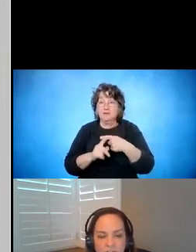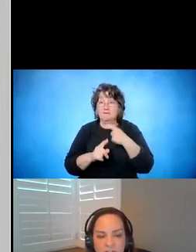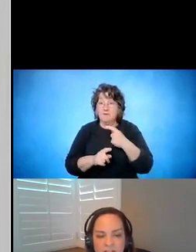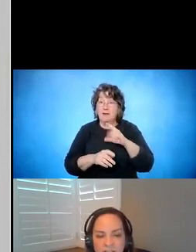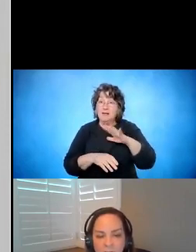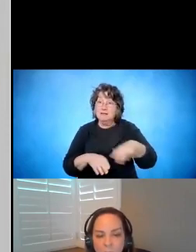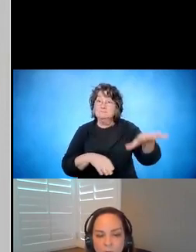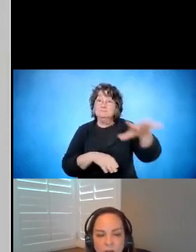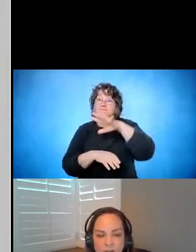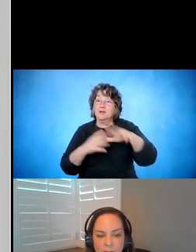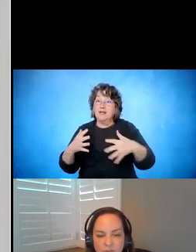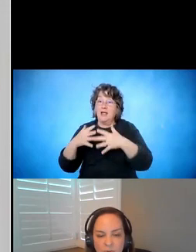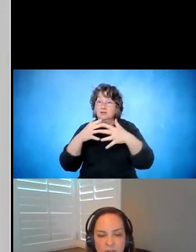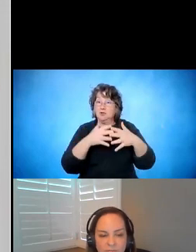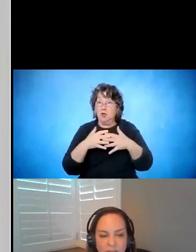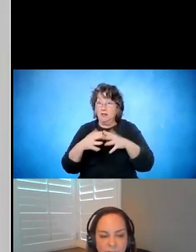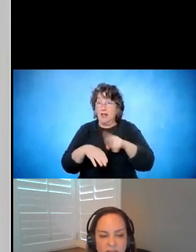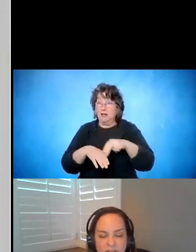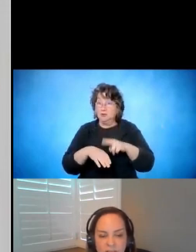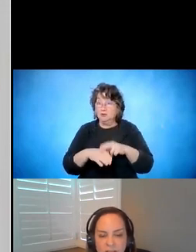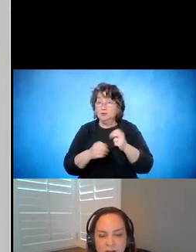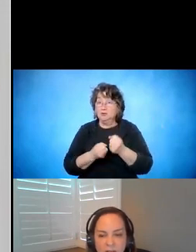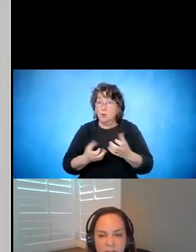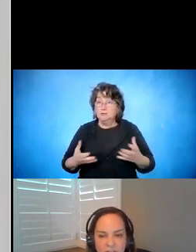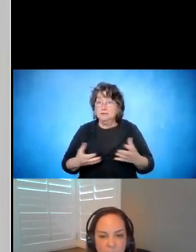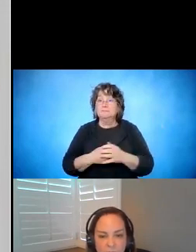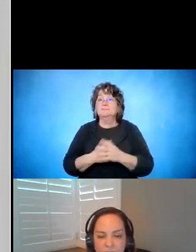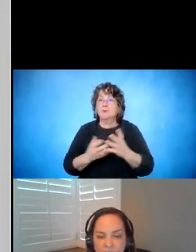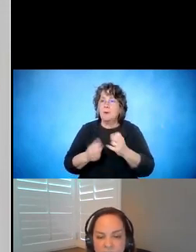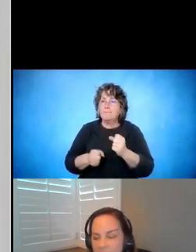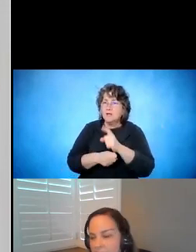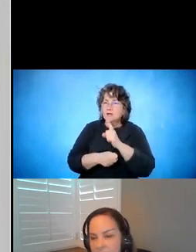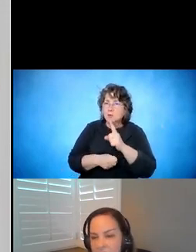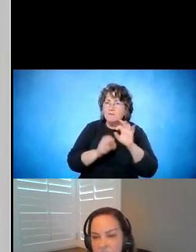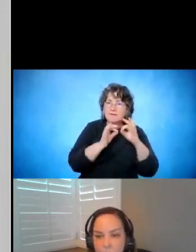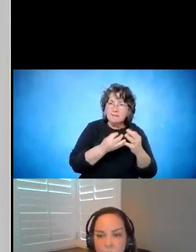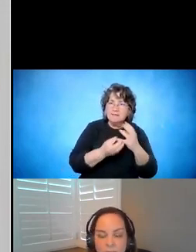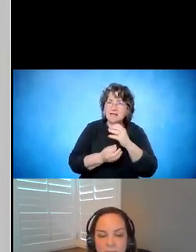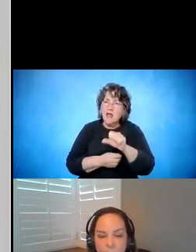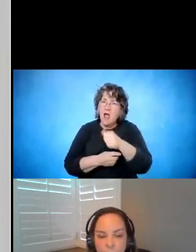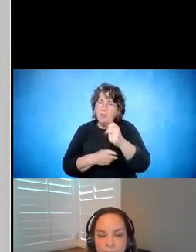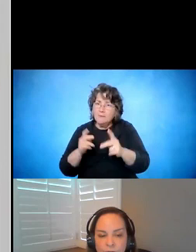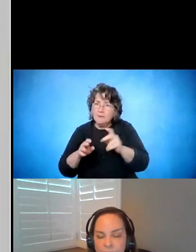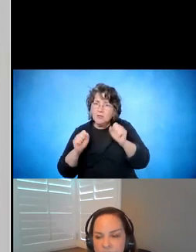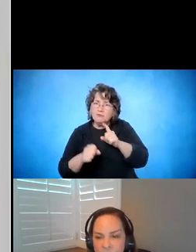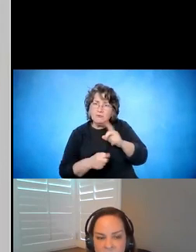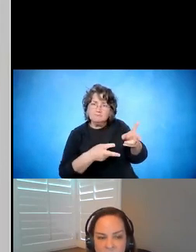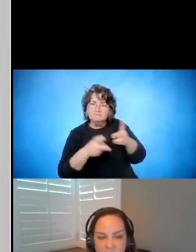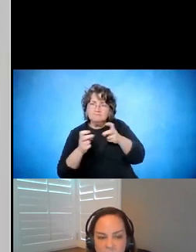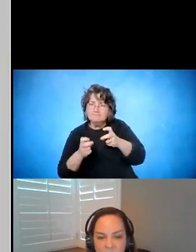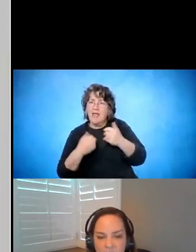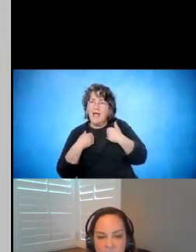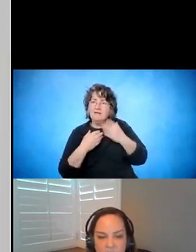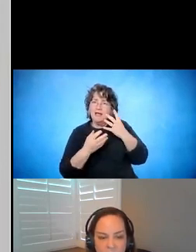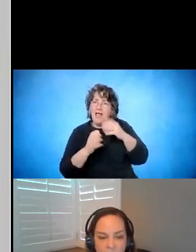sources. And we wanted to make sure that families and other stakeholders could get access to important COVID-19